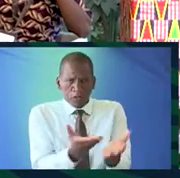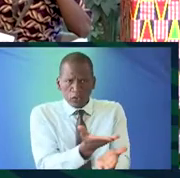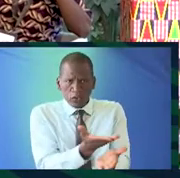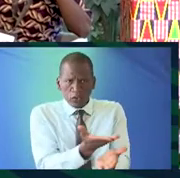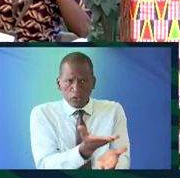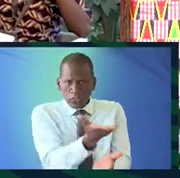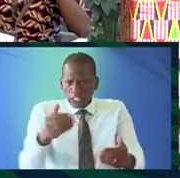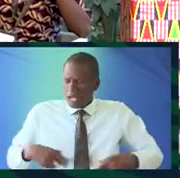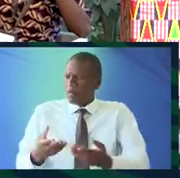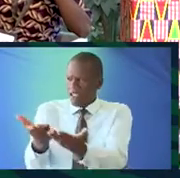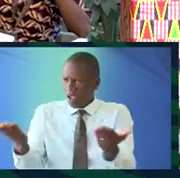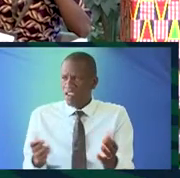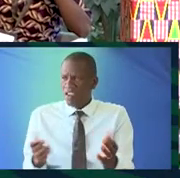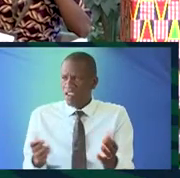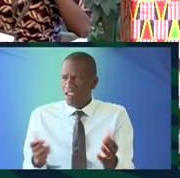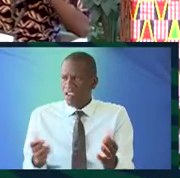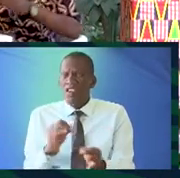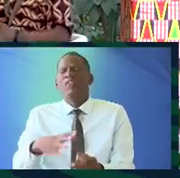most these young people who are here